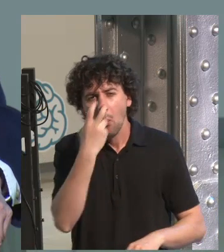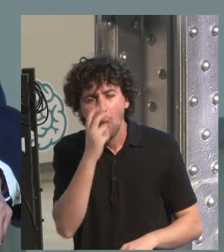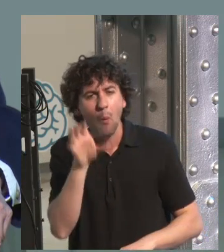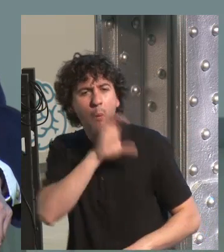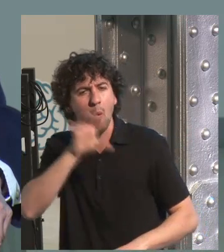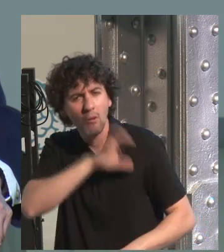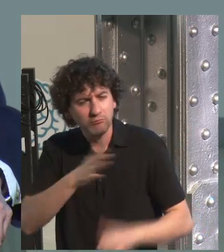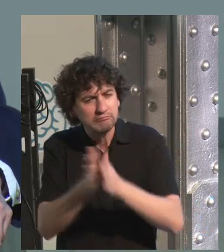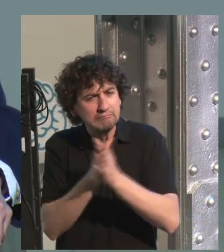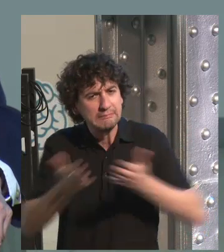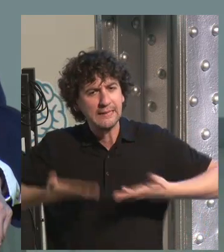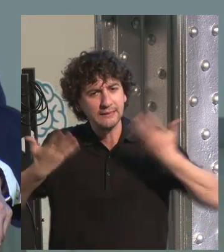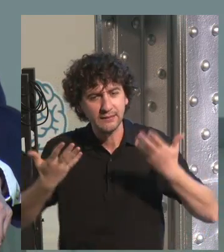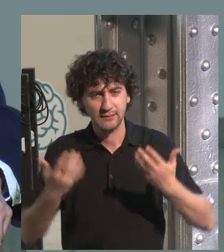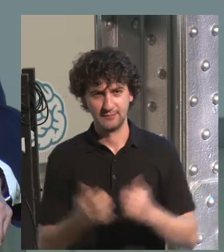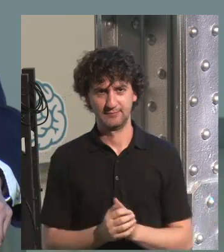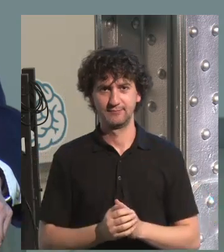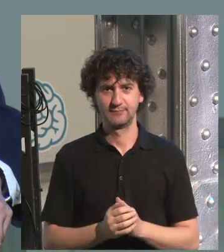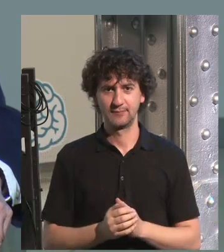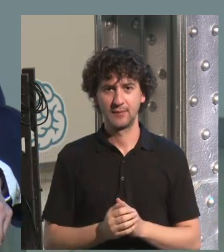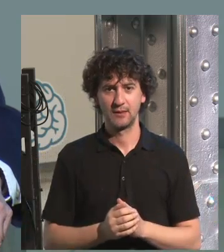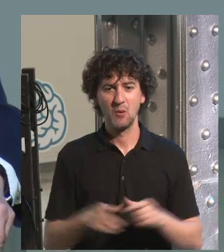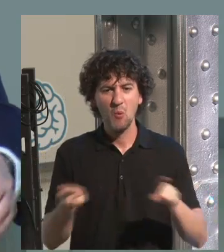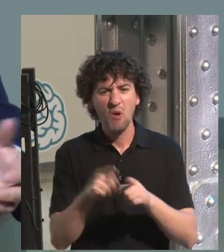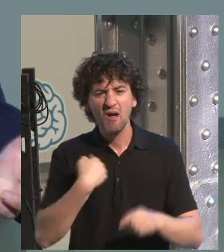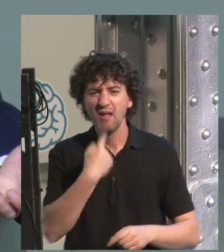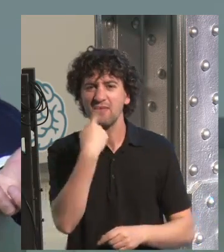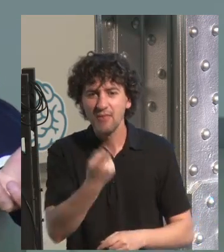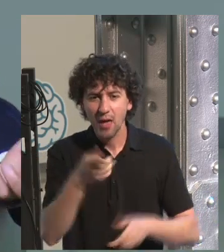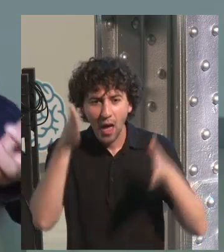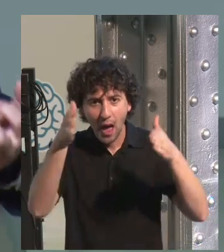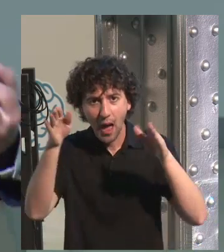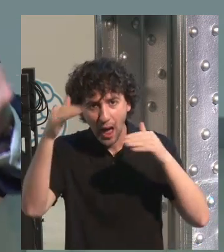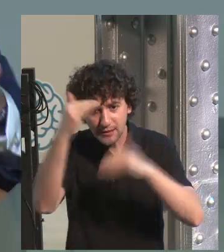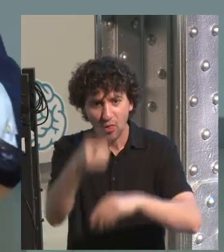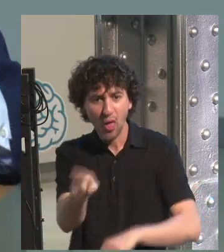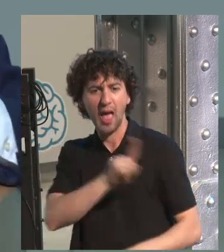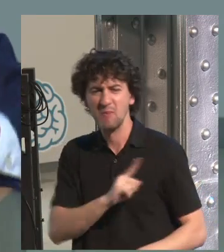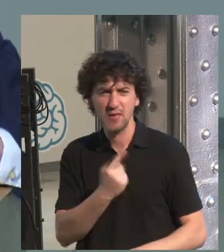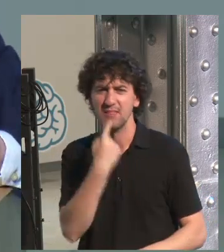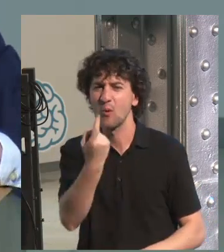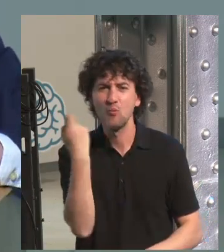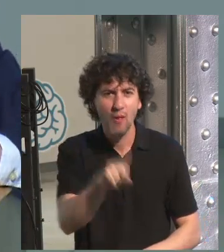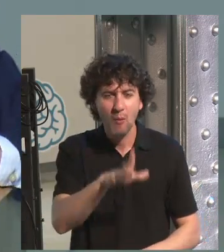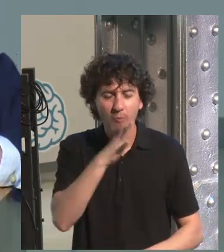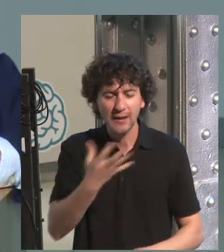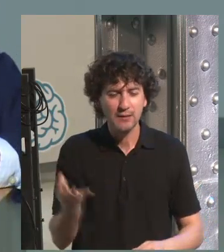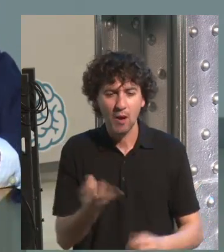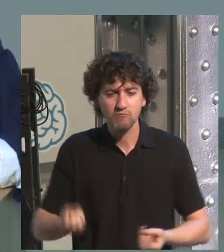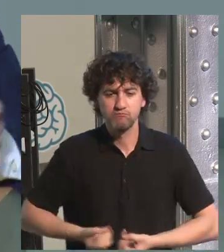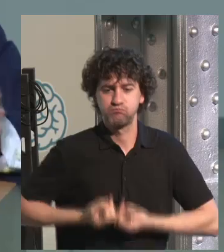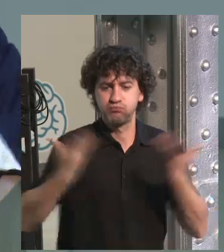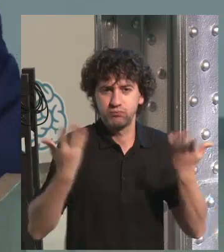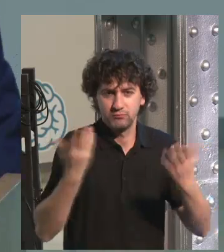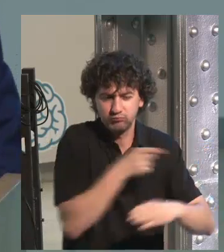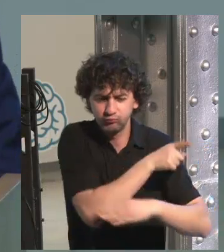with curious approaches. And you won't have to ask them to pay attention to